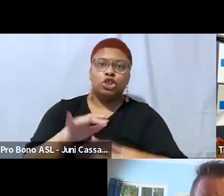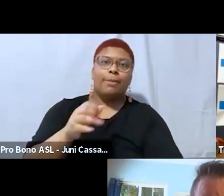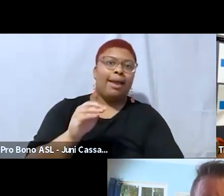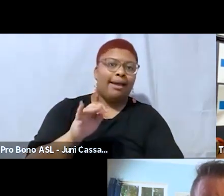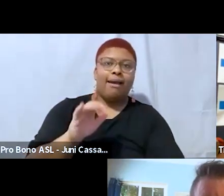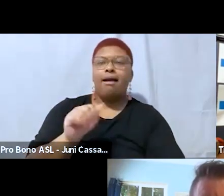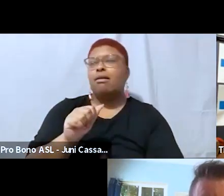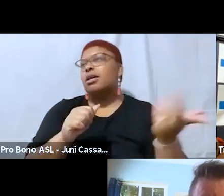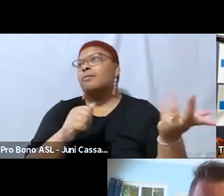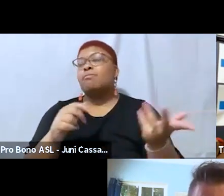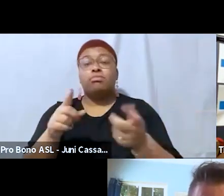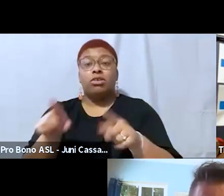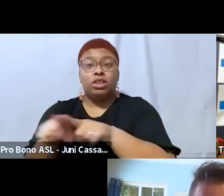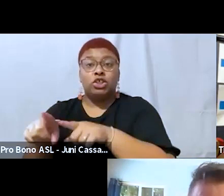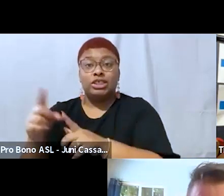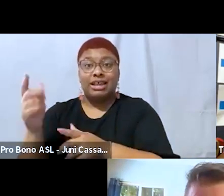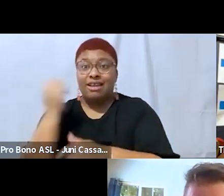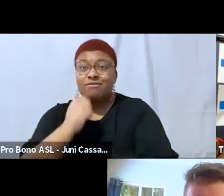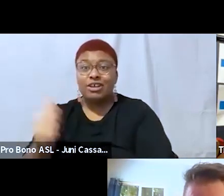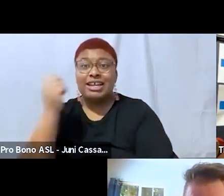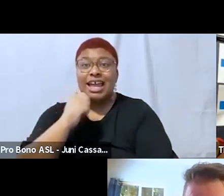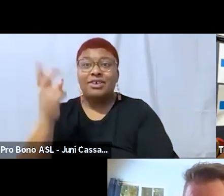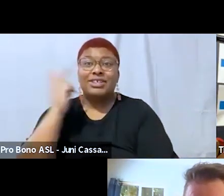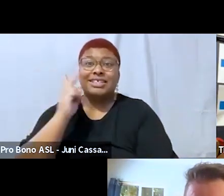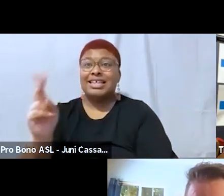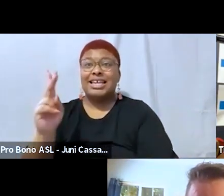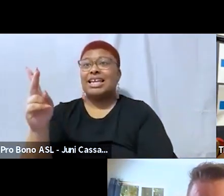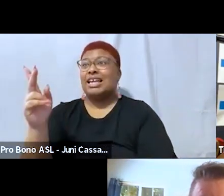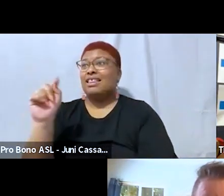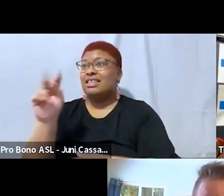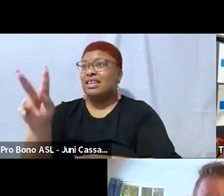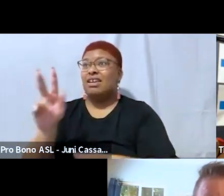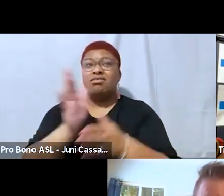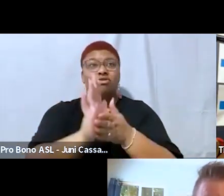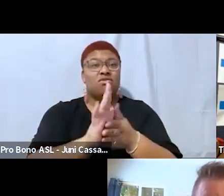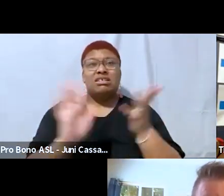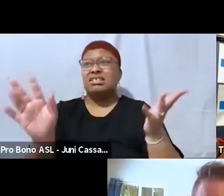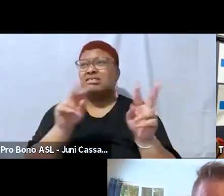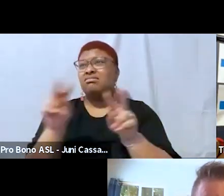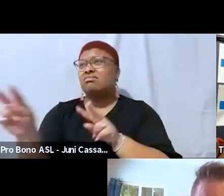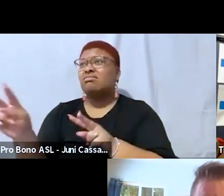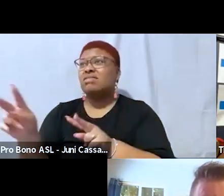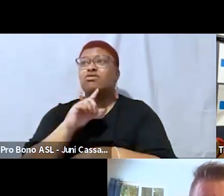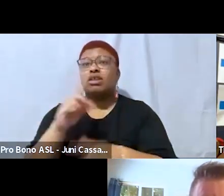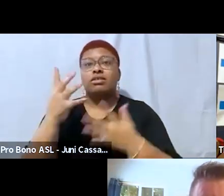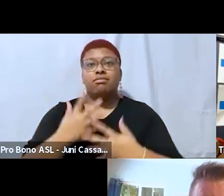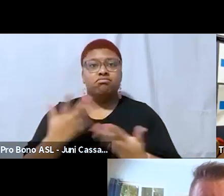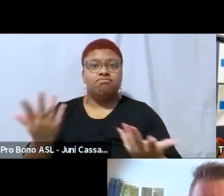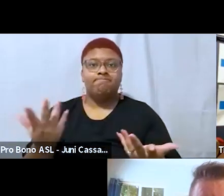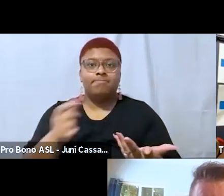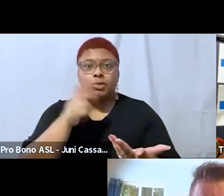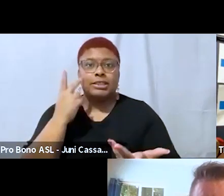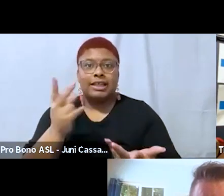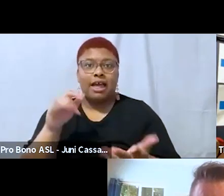our day-to-day like what we see in our media in in everything and it's really devastating when they're